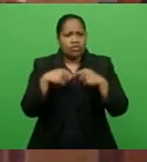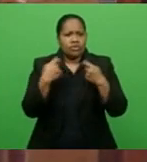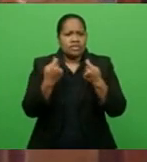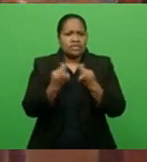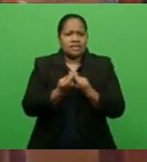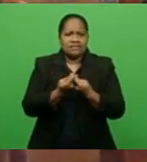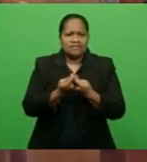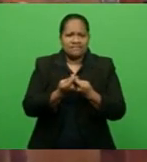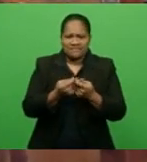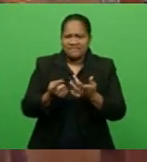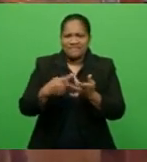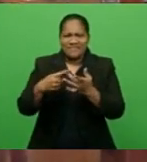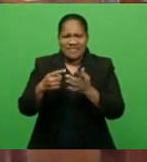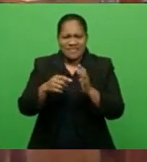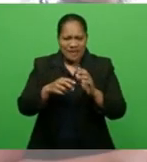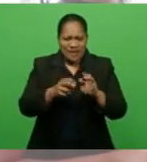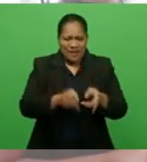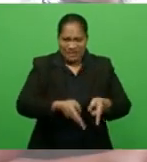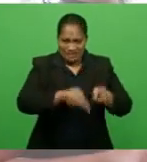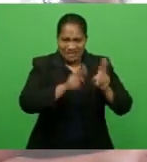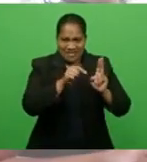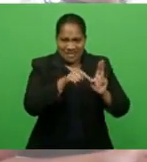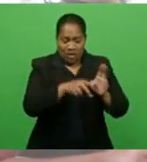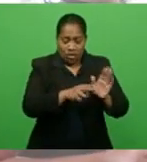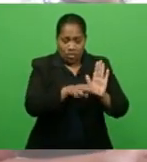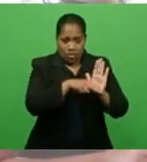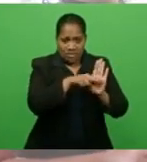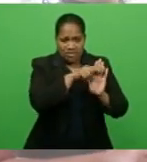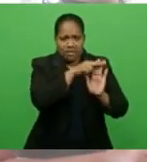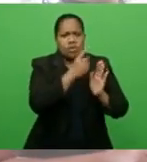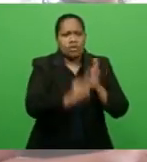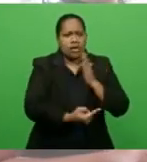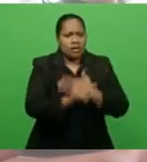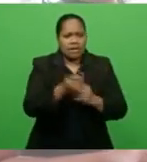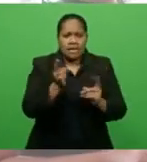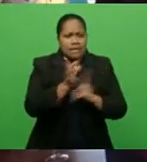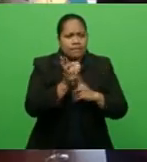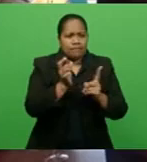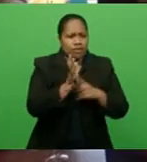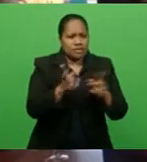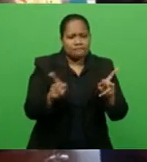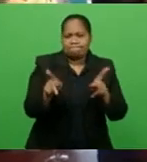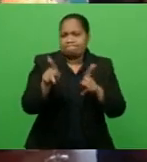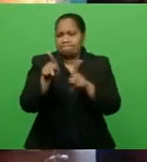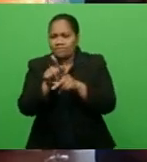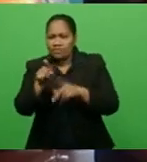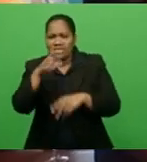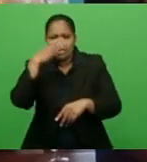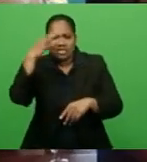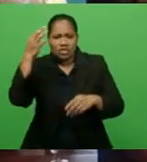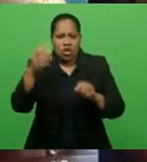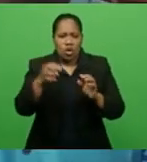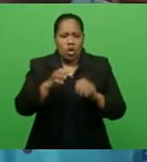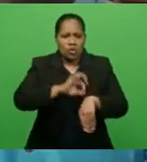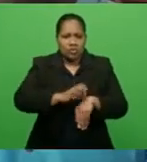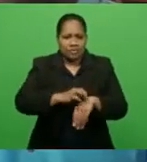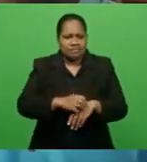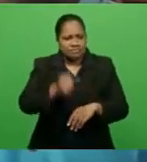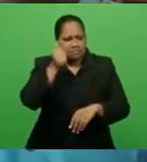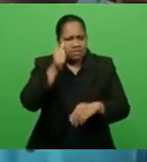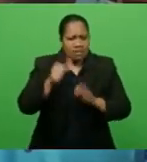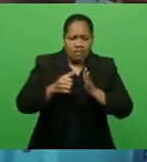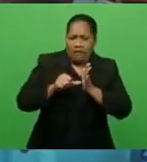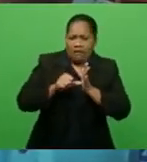supportive and has been a very important stakeholder for Singatoga Hospital. We know how hard you work, and we know